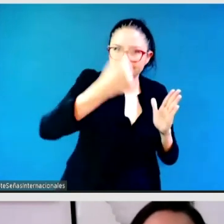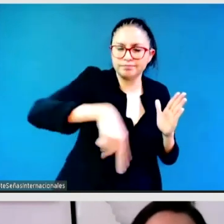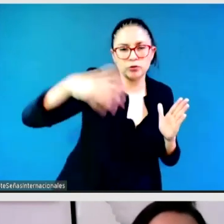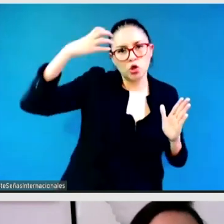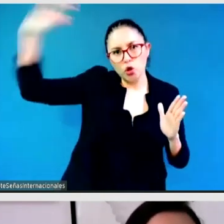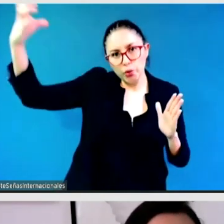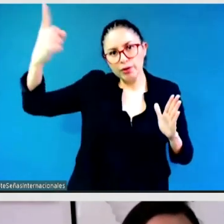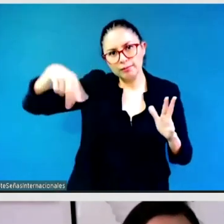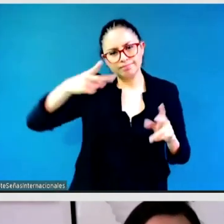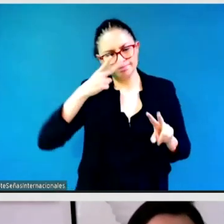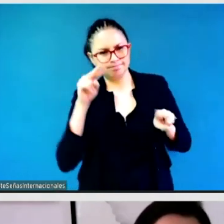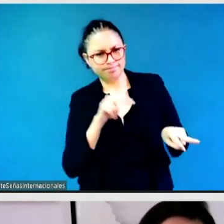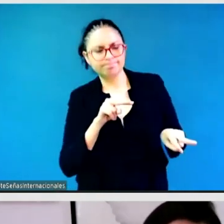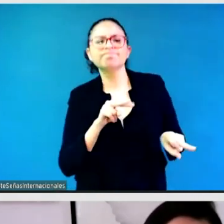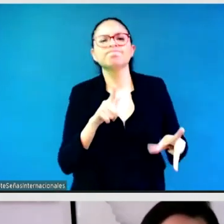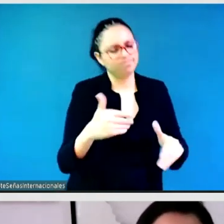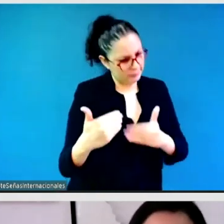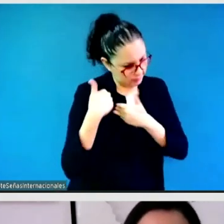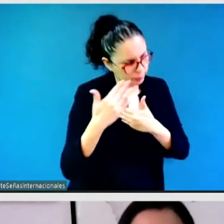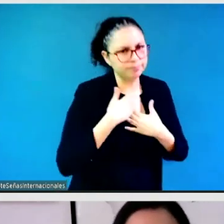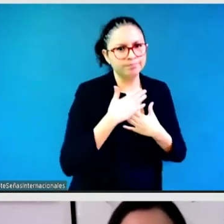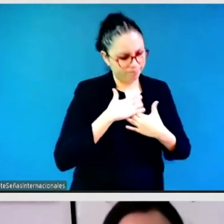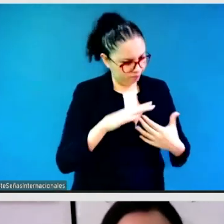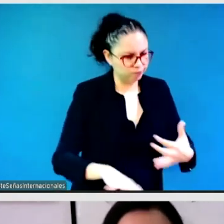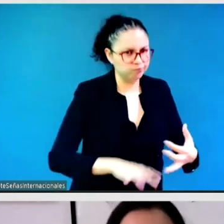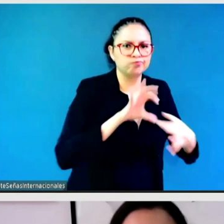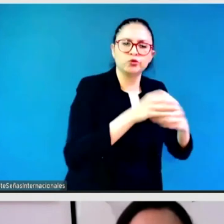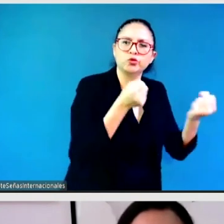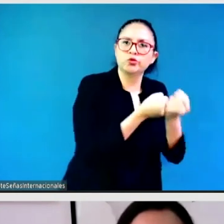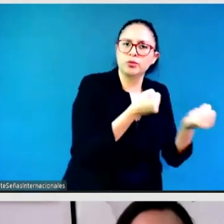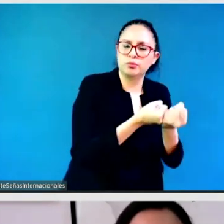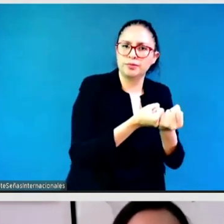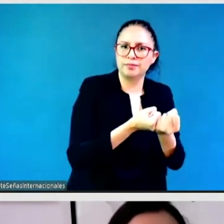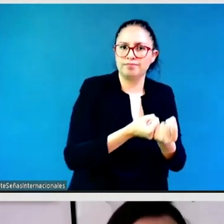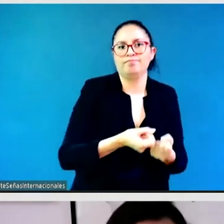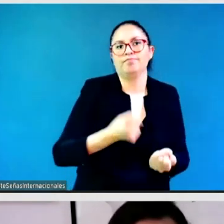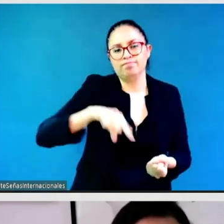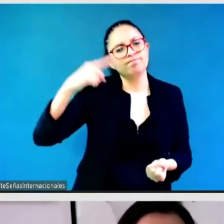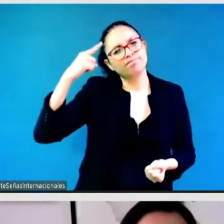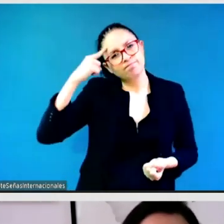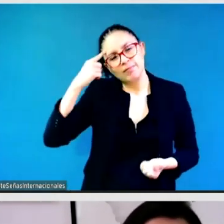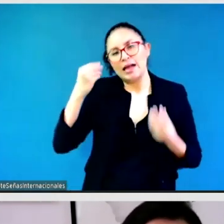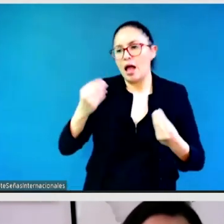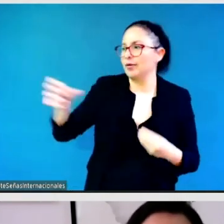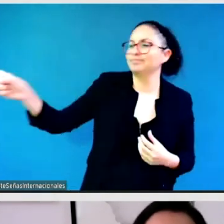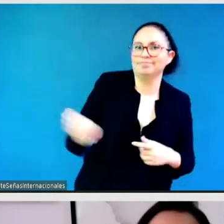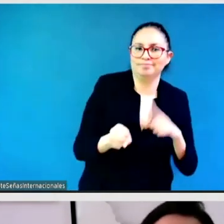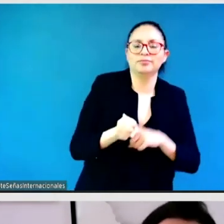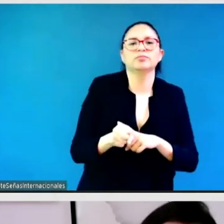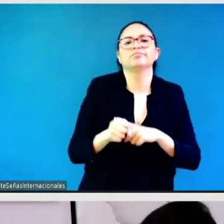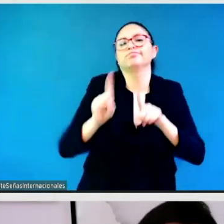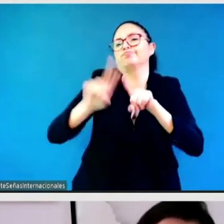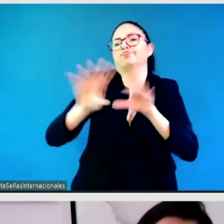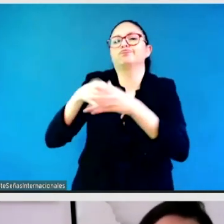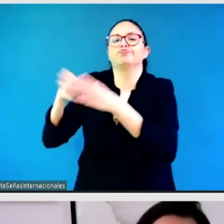having a clear mandate, dedicated mechanisms, and the necessary resources to integrate a feminist